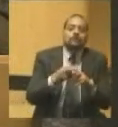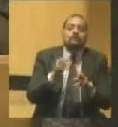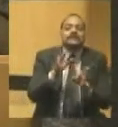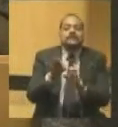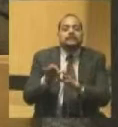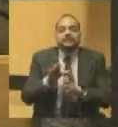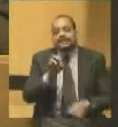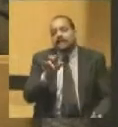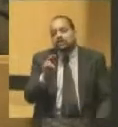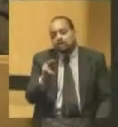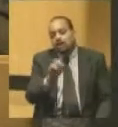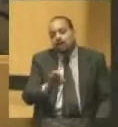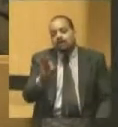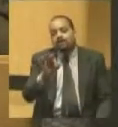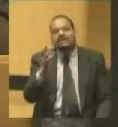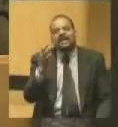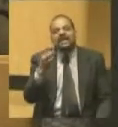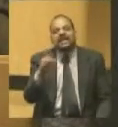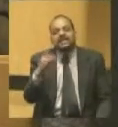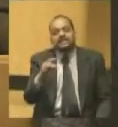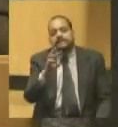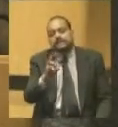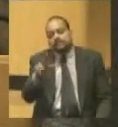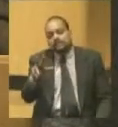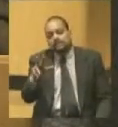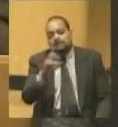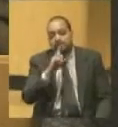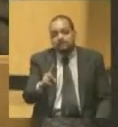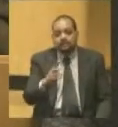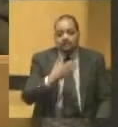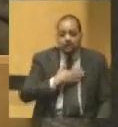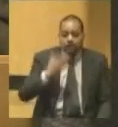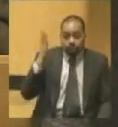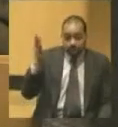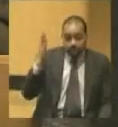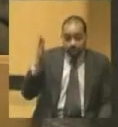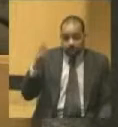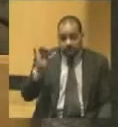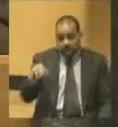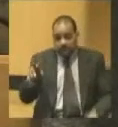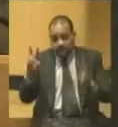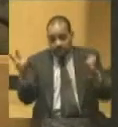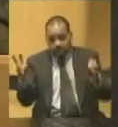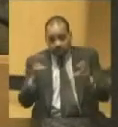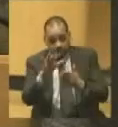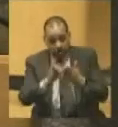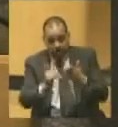I'll bet some of you have been sitting there thinking that the title of my presentation today is a typographical error.